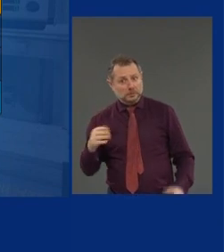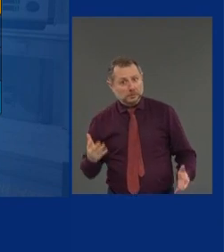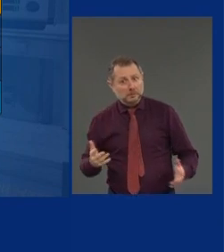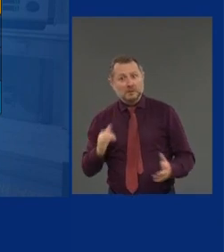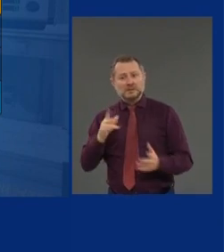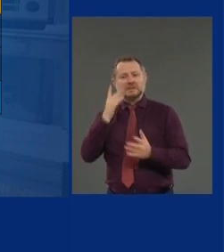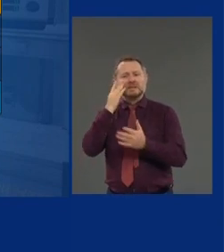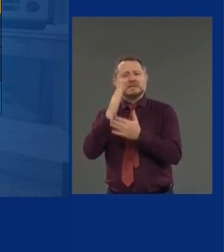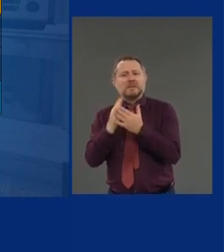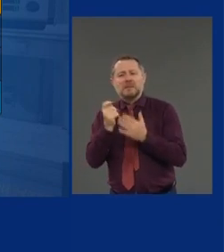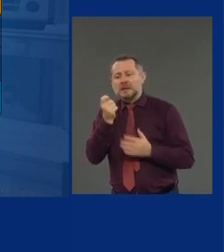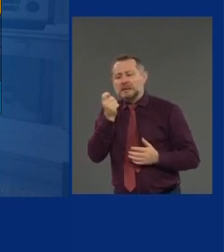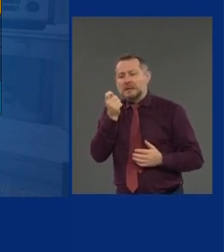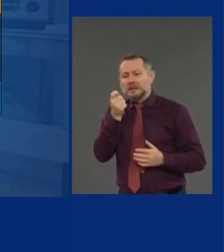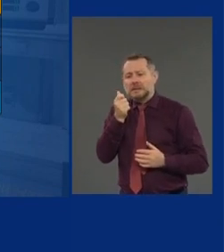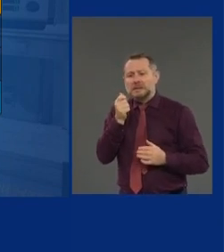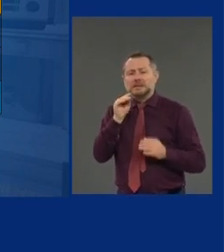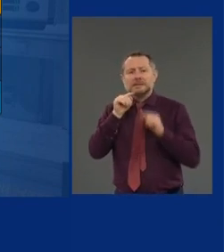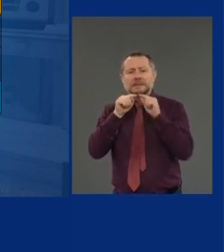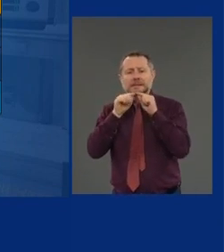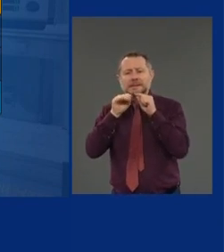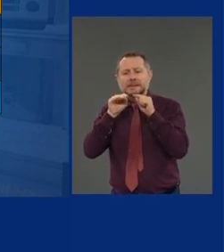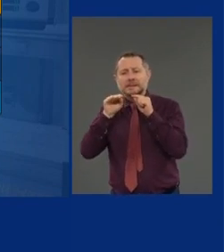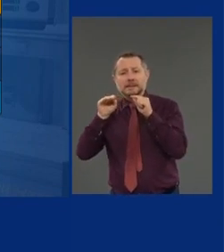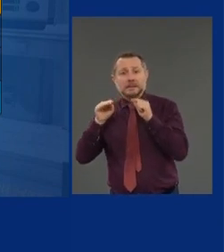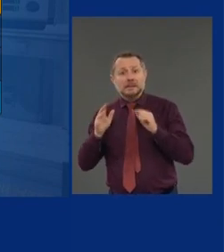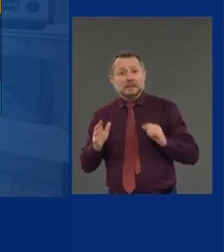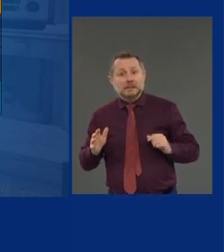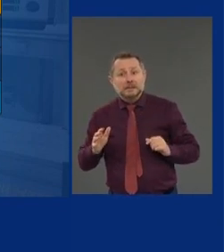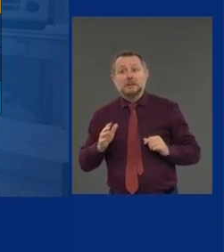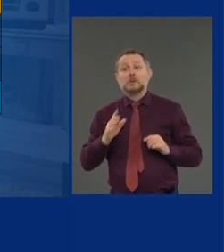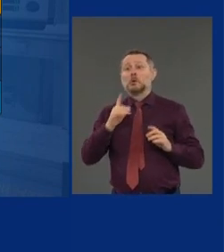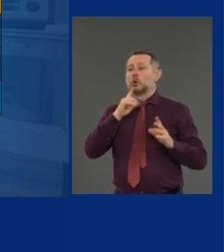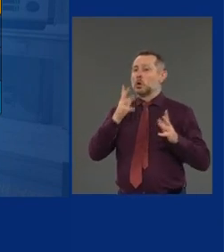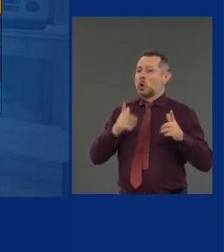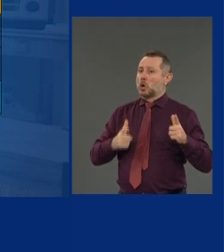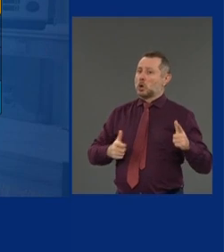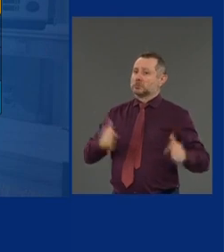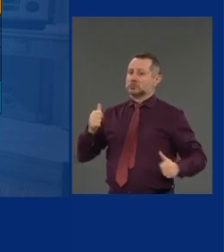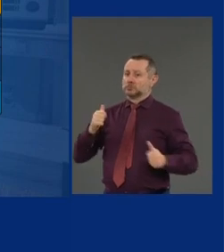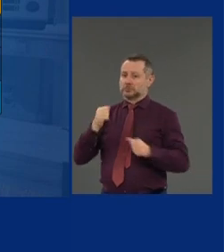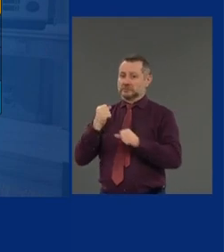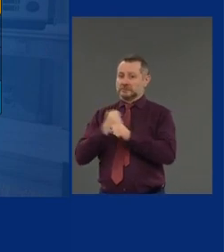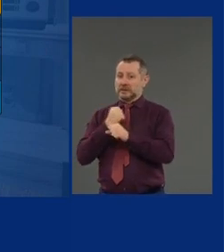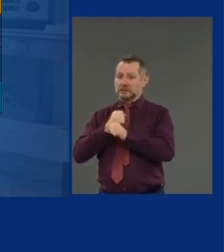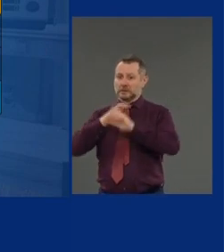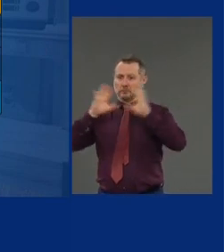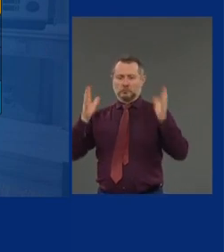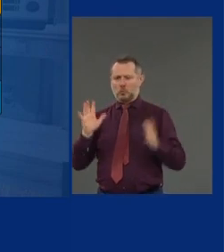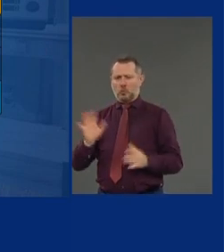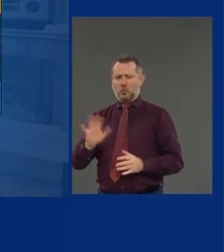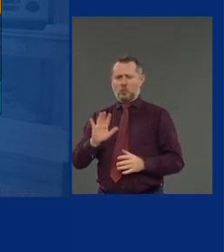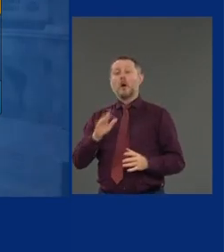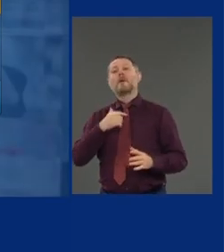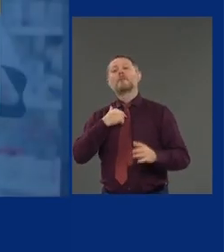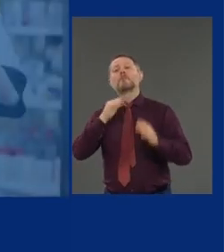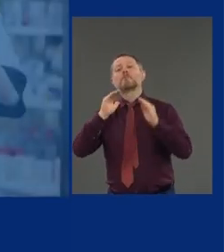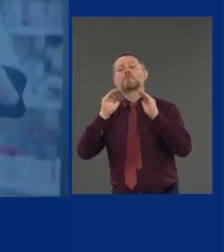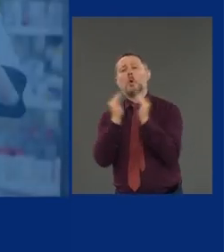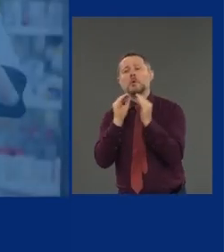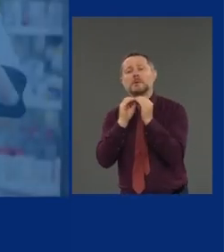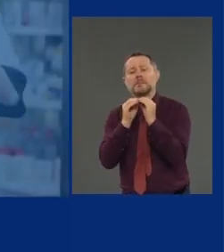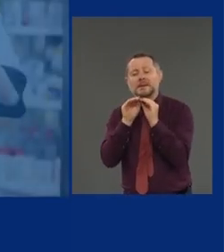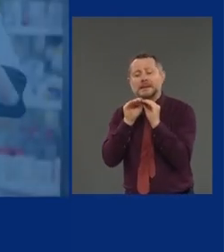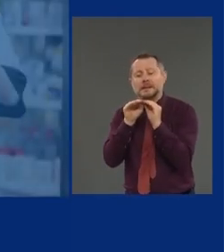are not the largest statistical samples when you break them down. But you'll be able to see movement, and you'll know when